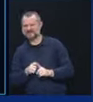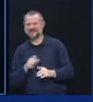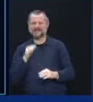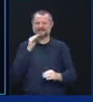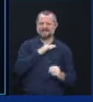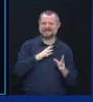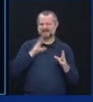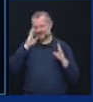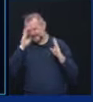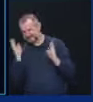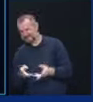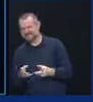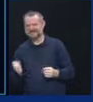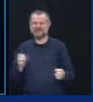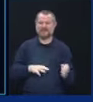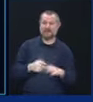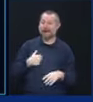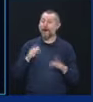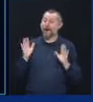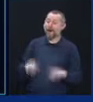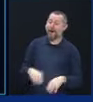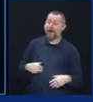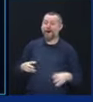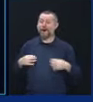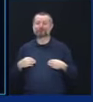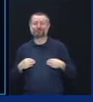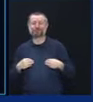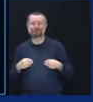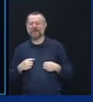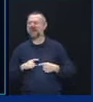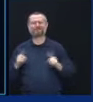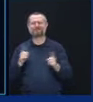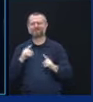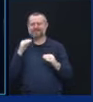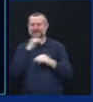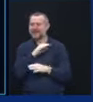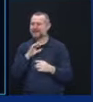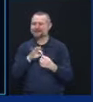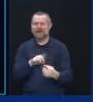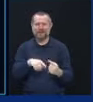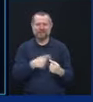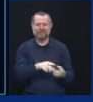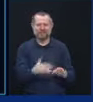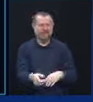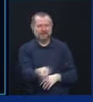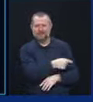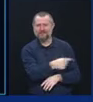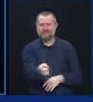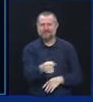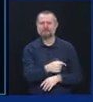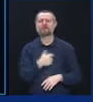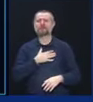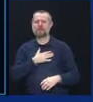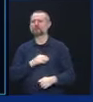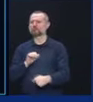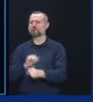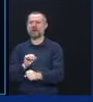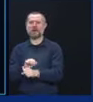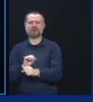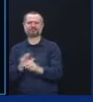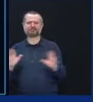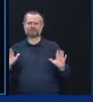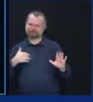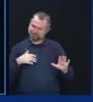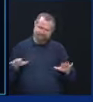surrounding the death of a loved one. I see that as my job, and I'm going to do it